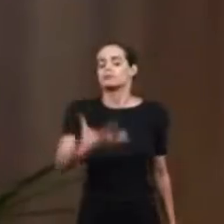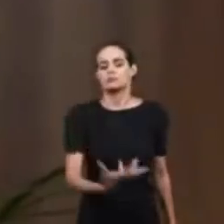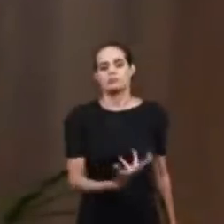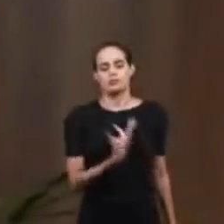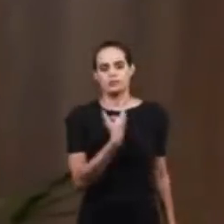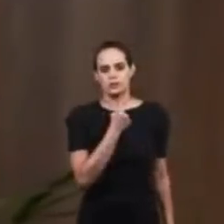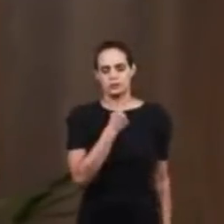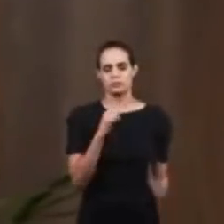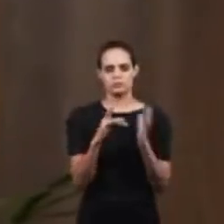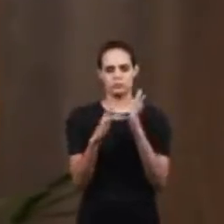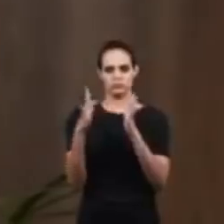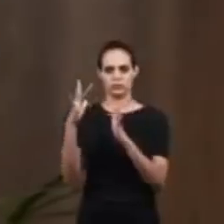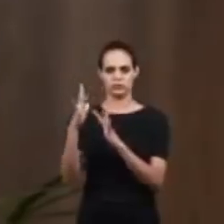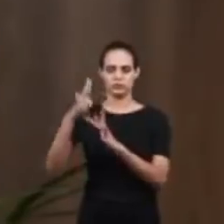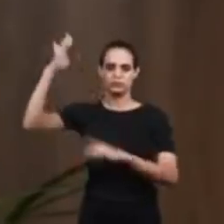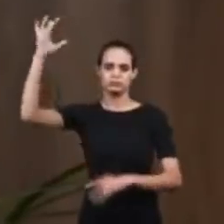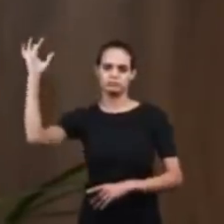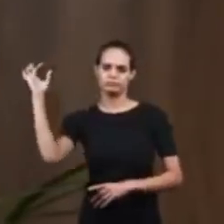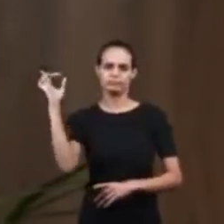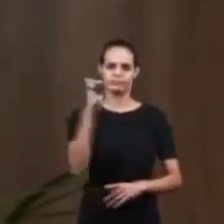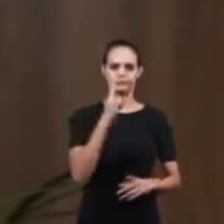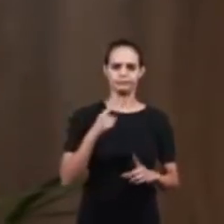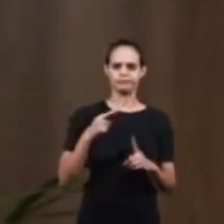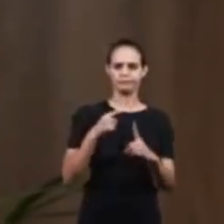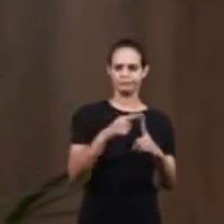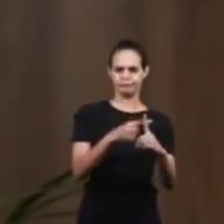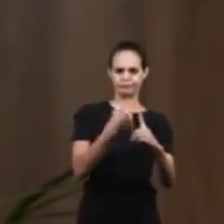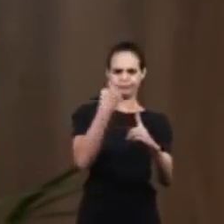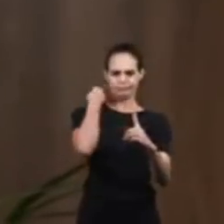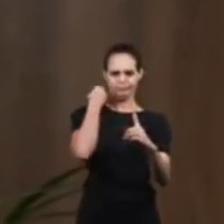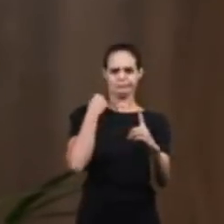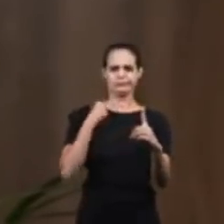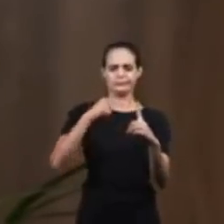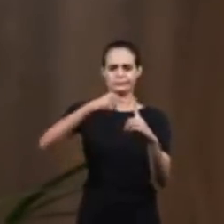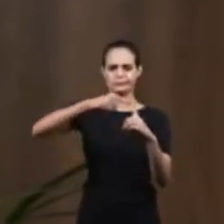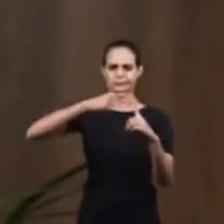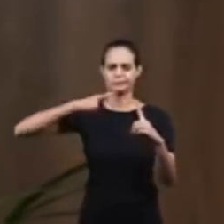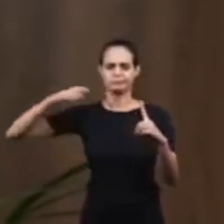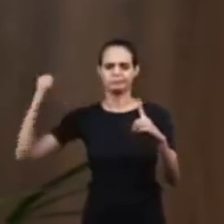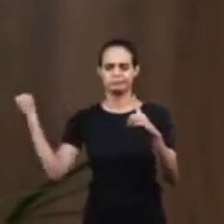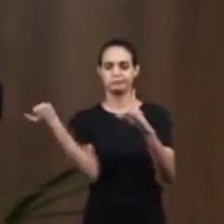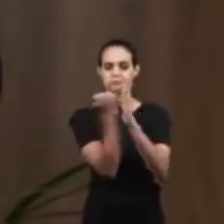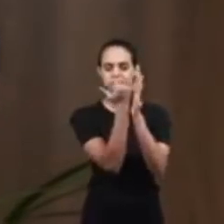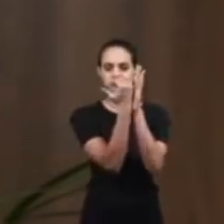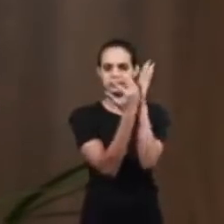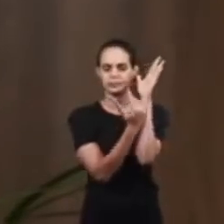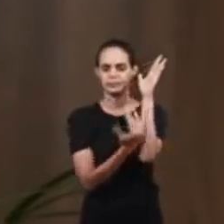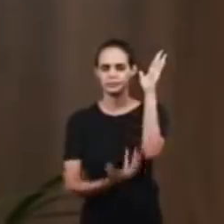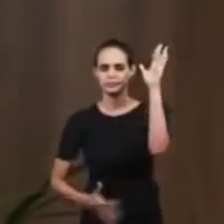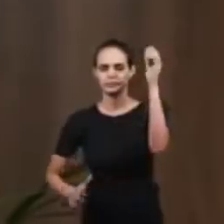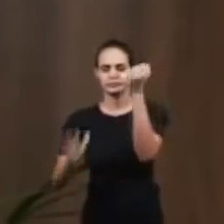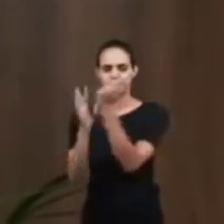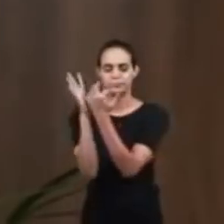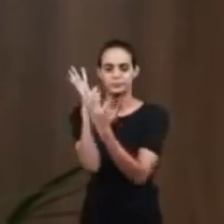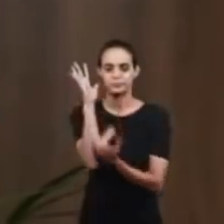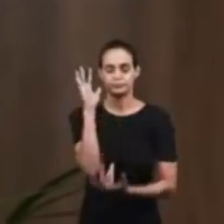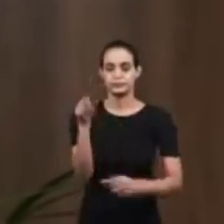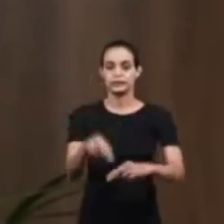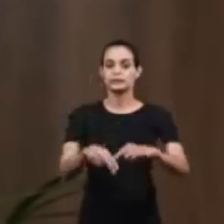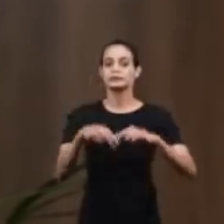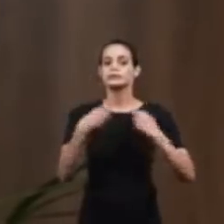that Jesus paid on the cross in favor of men. In favor of the sinner.